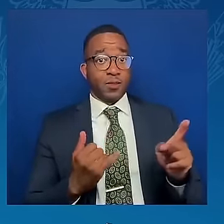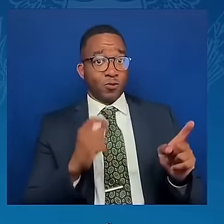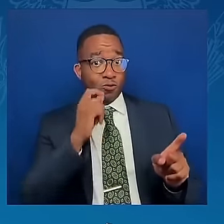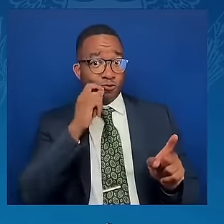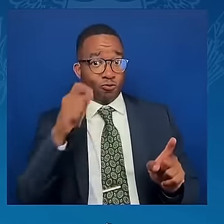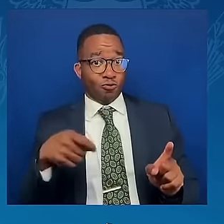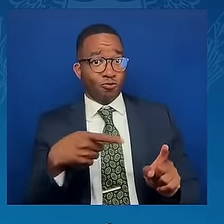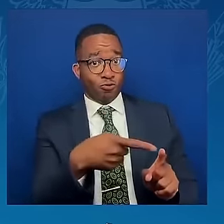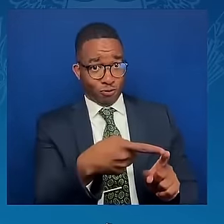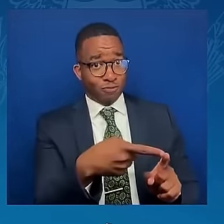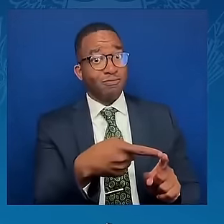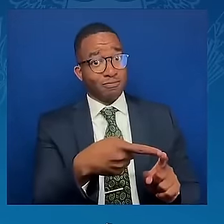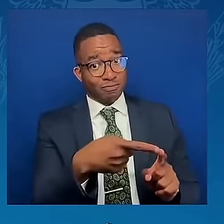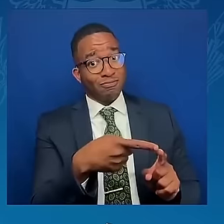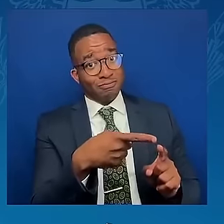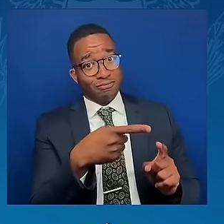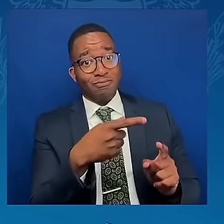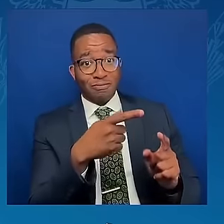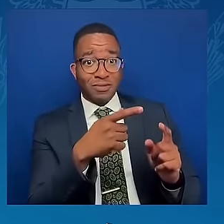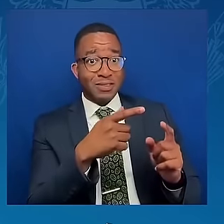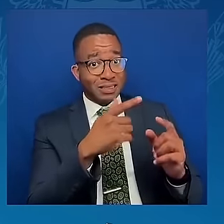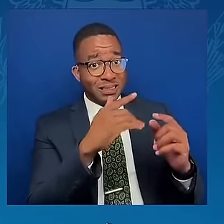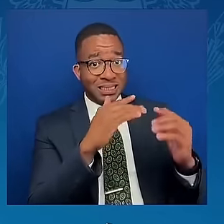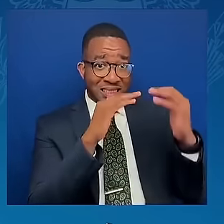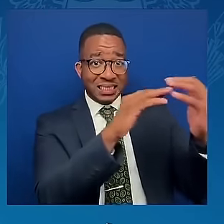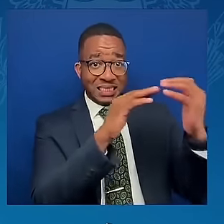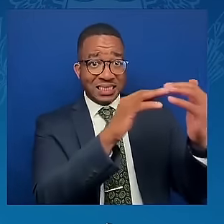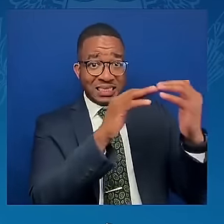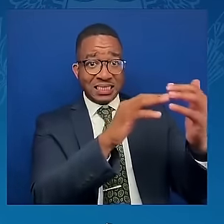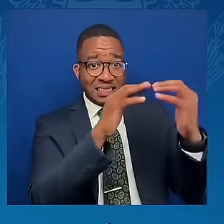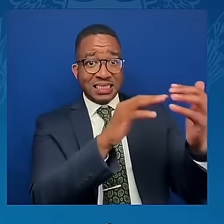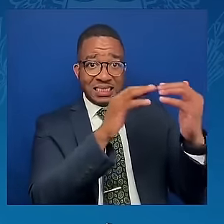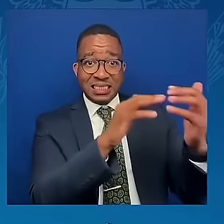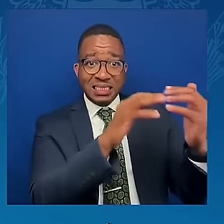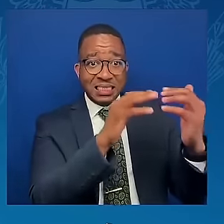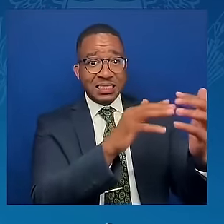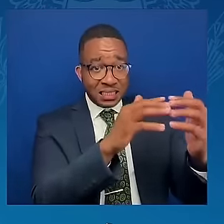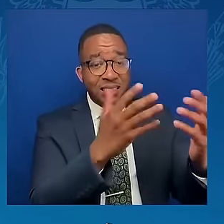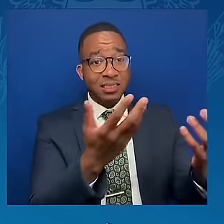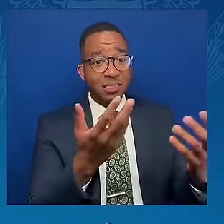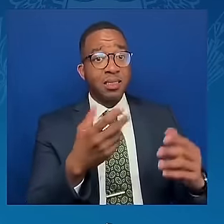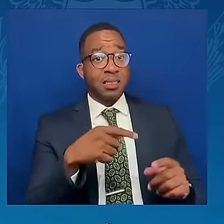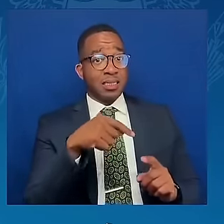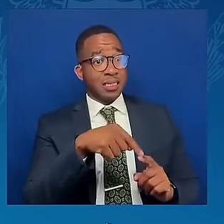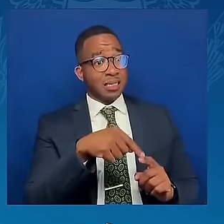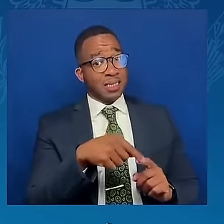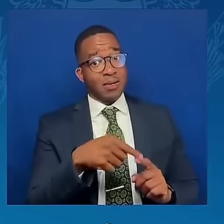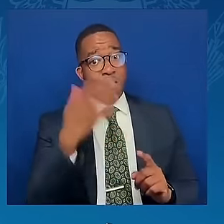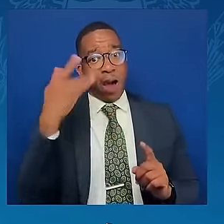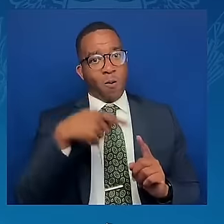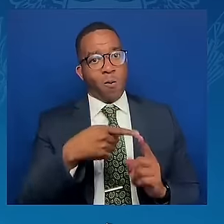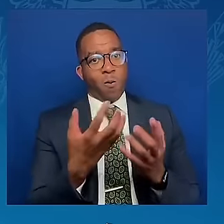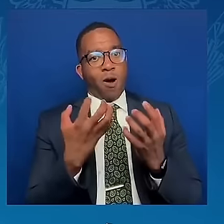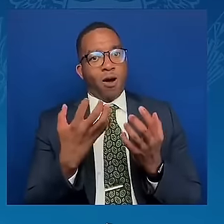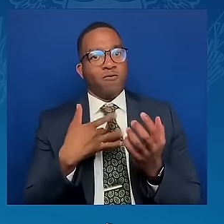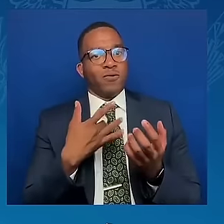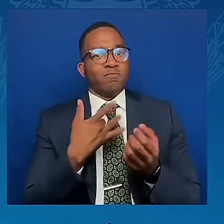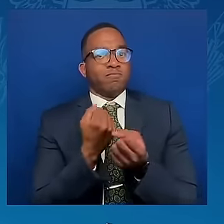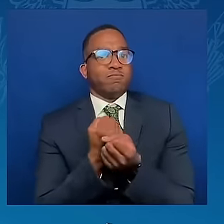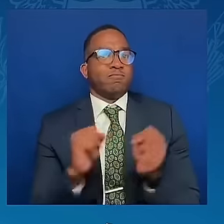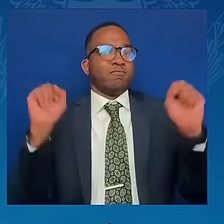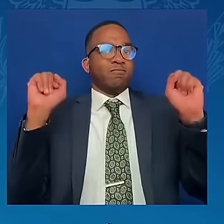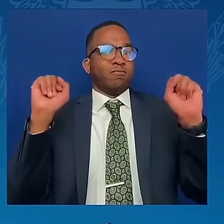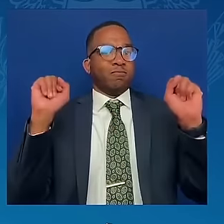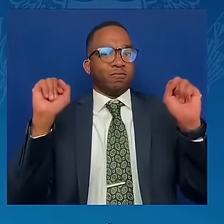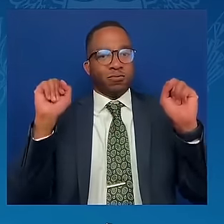what the people of Ukraine desire. And their greatest aspiration is to be independent and free,